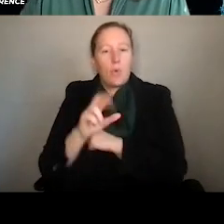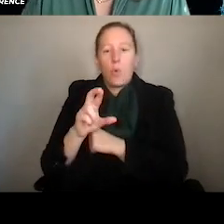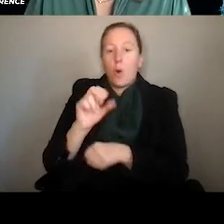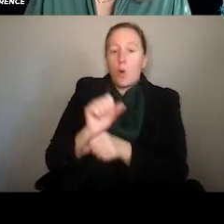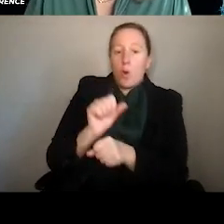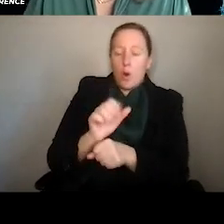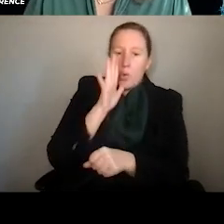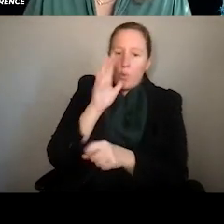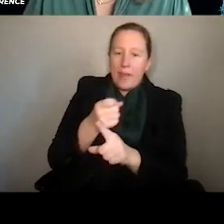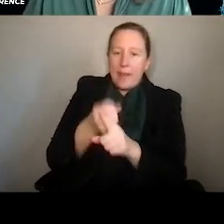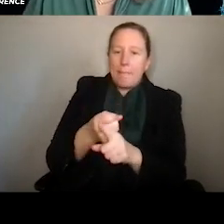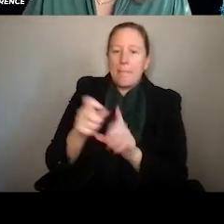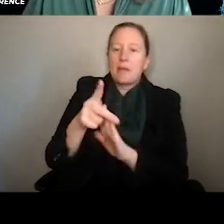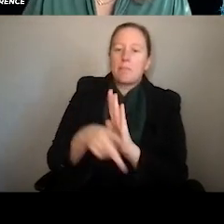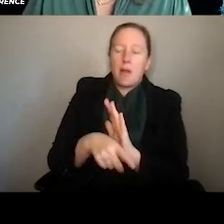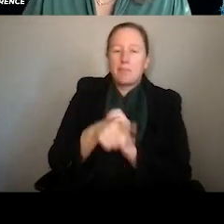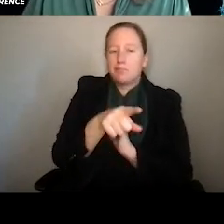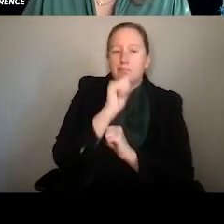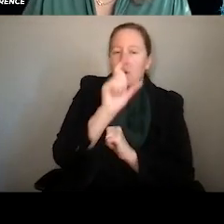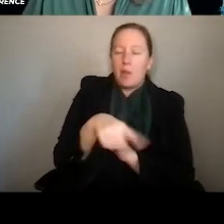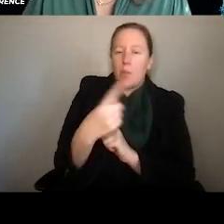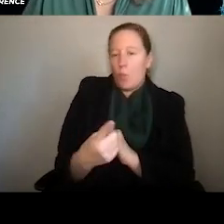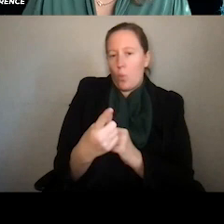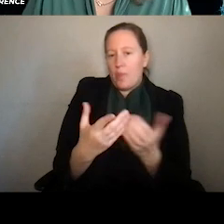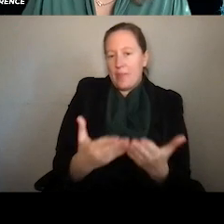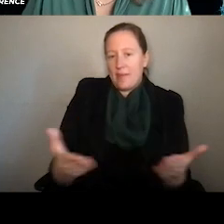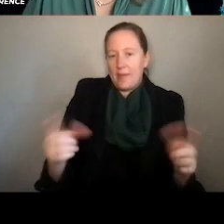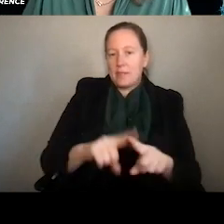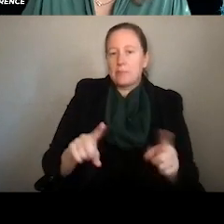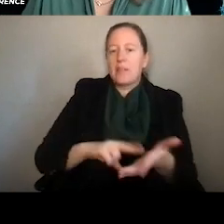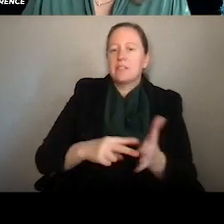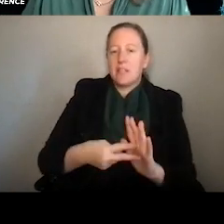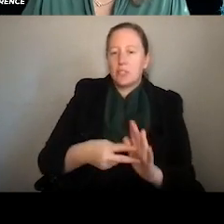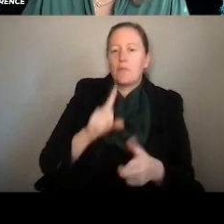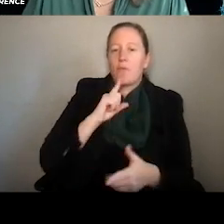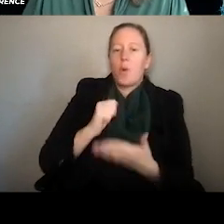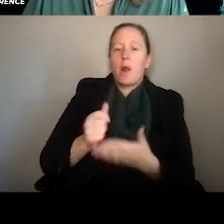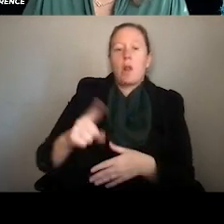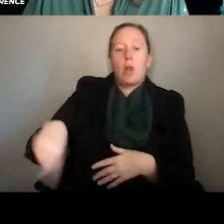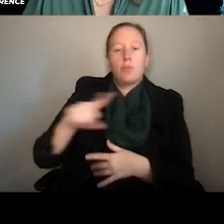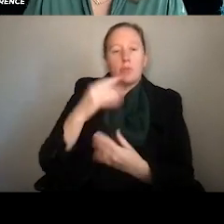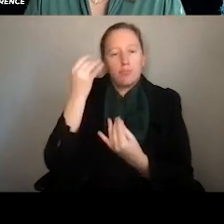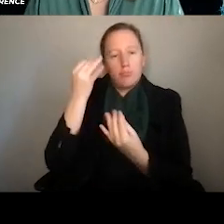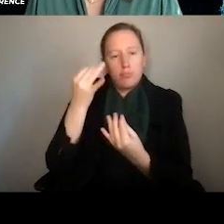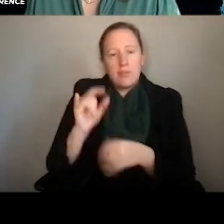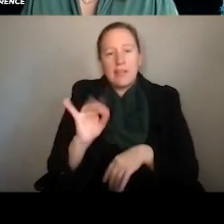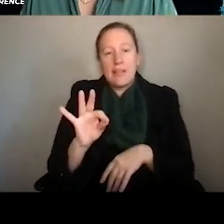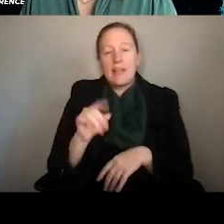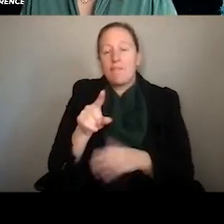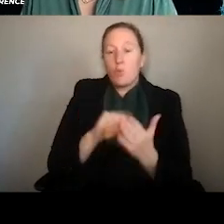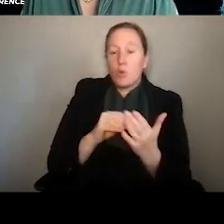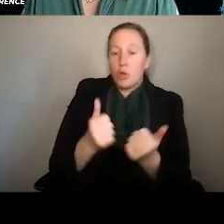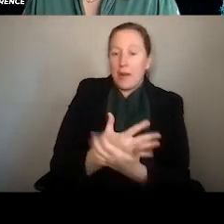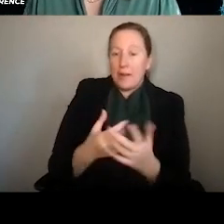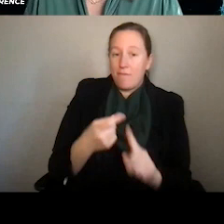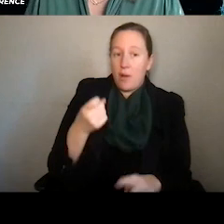So these aren't the only broader impacts that exist, of course, but they're intended to just sort of get you thinking. And if you take anything away from this